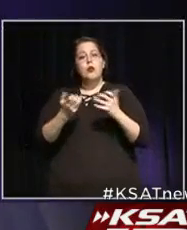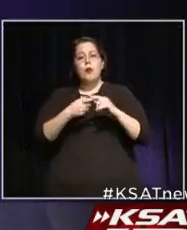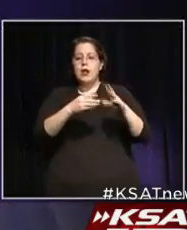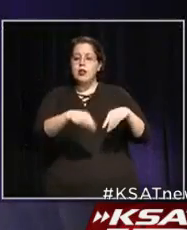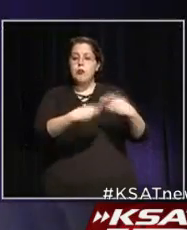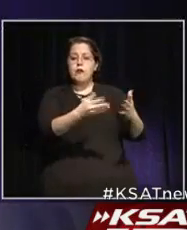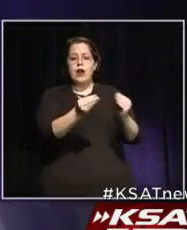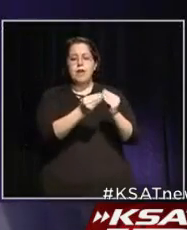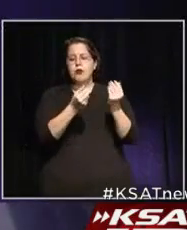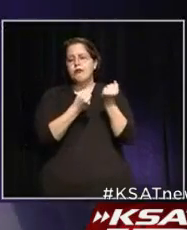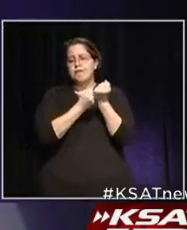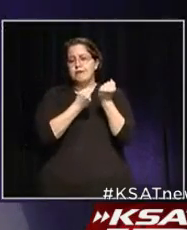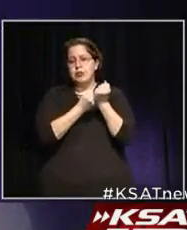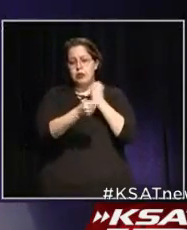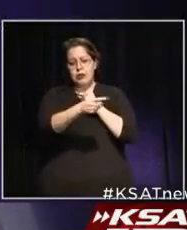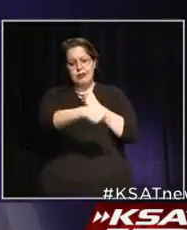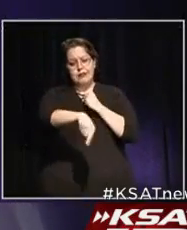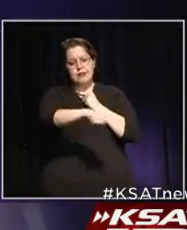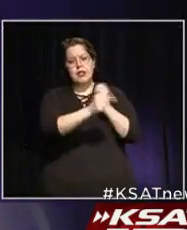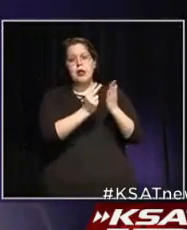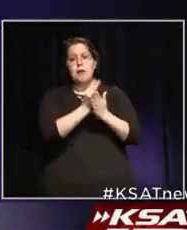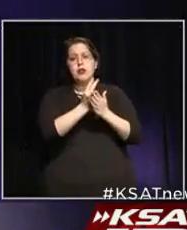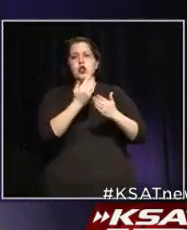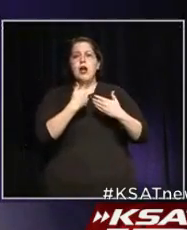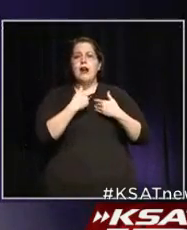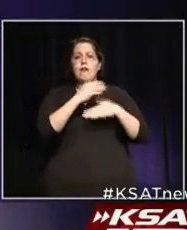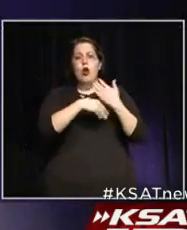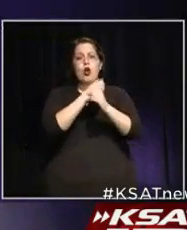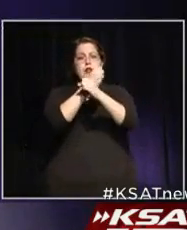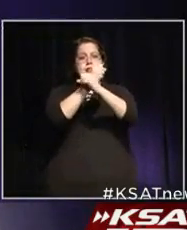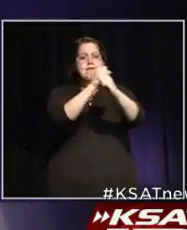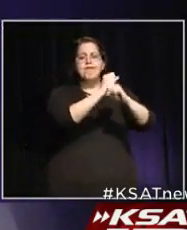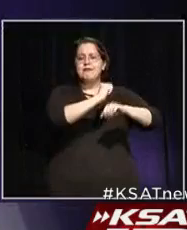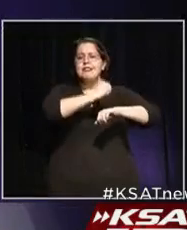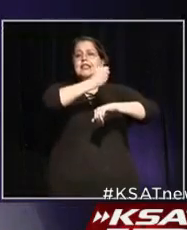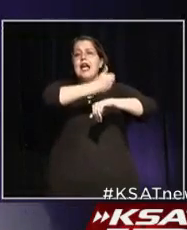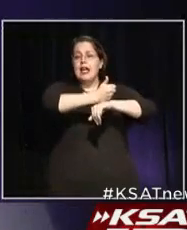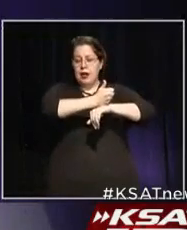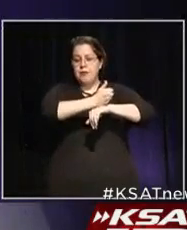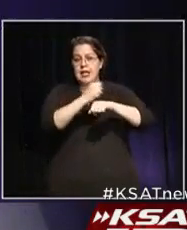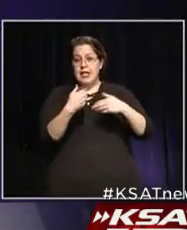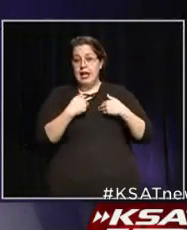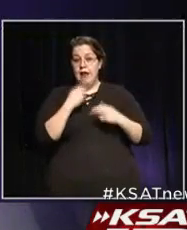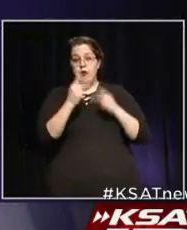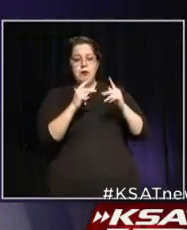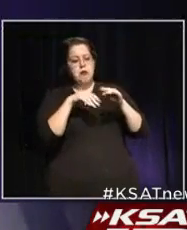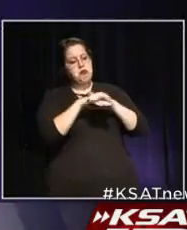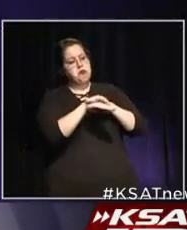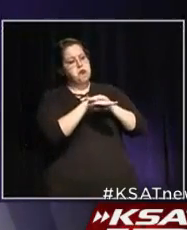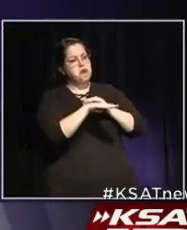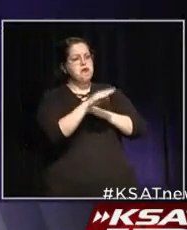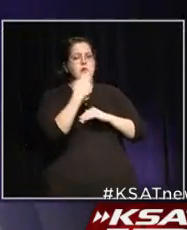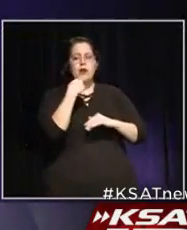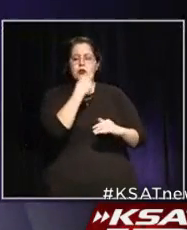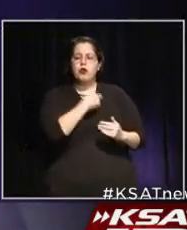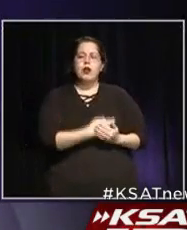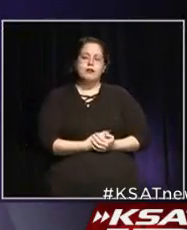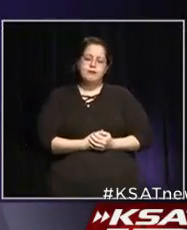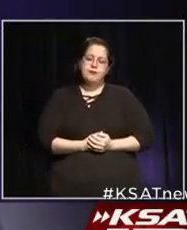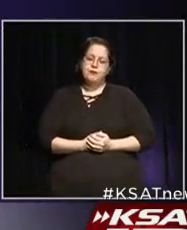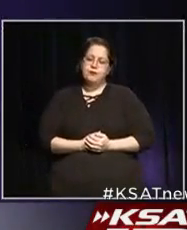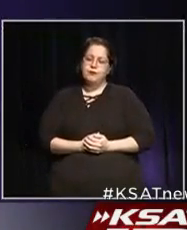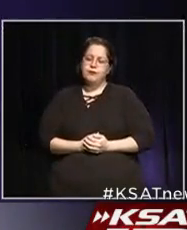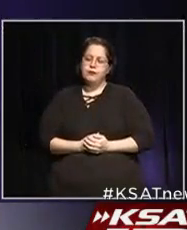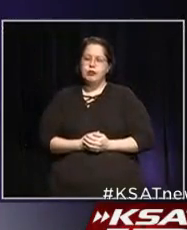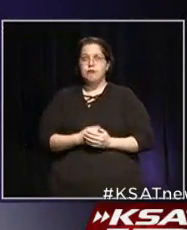some more support to them, make sure they got all the safeguards they have, that they can have with people coming in to their restaurant or restaurant